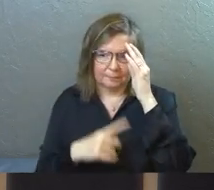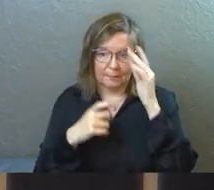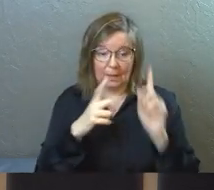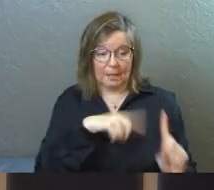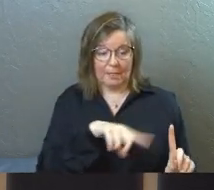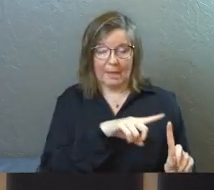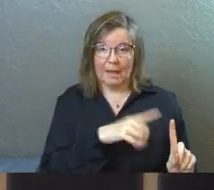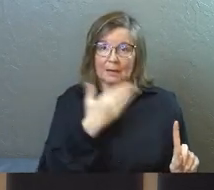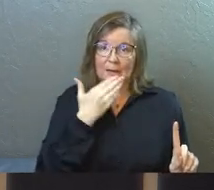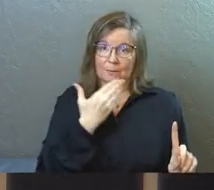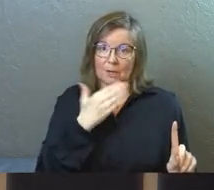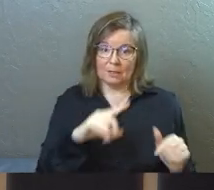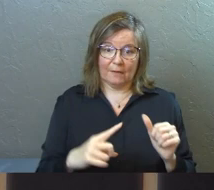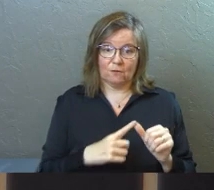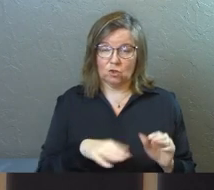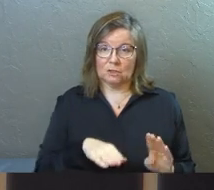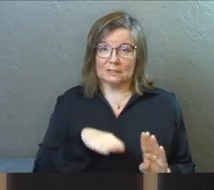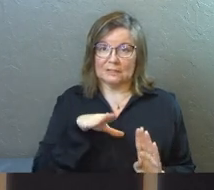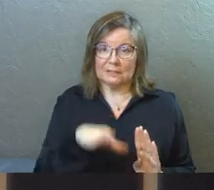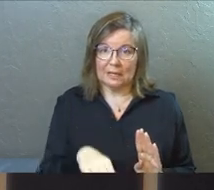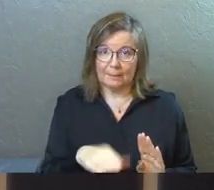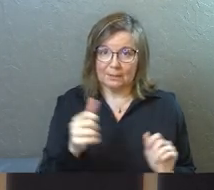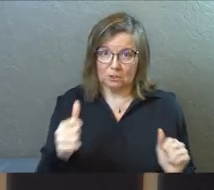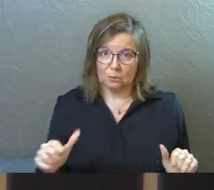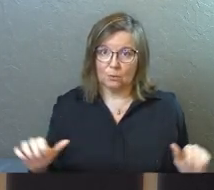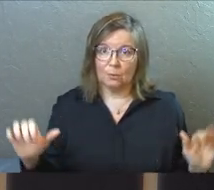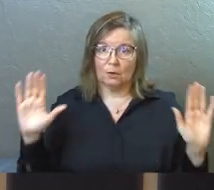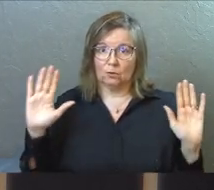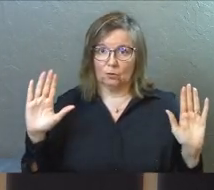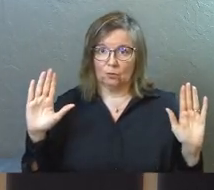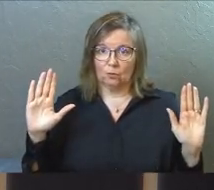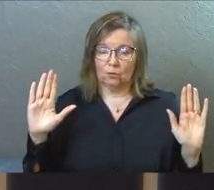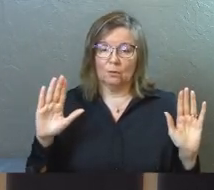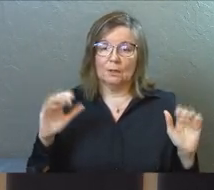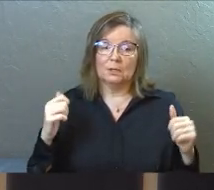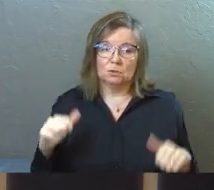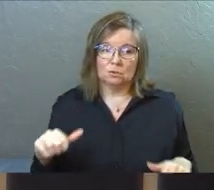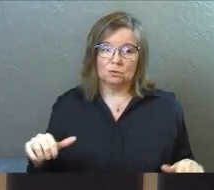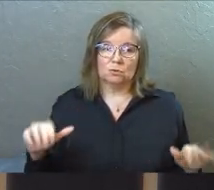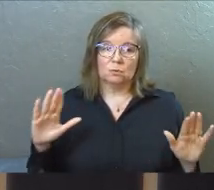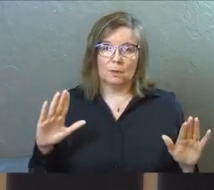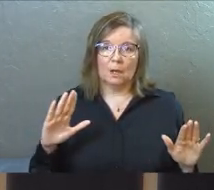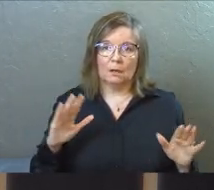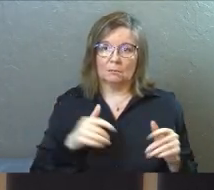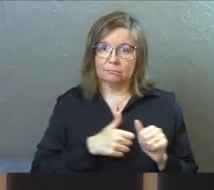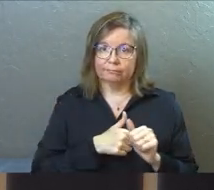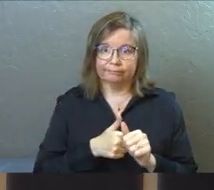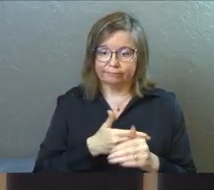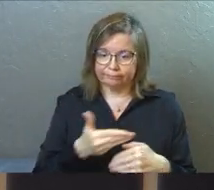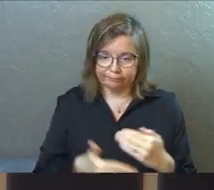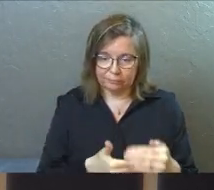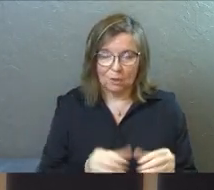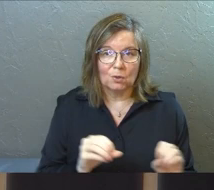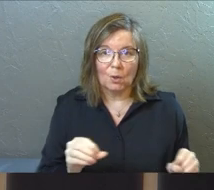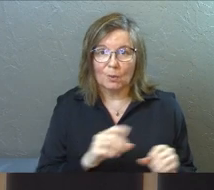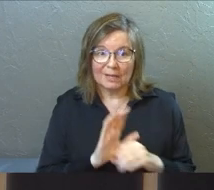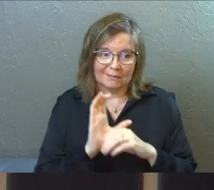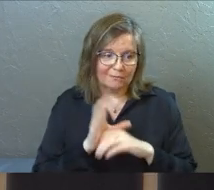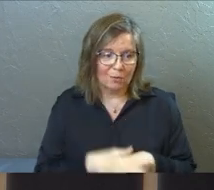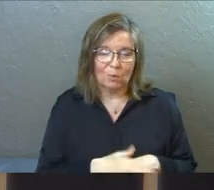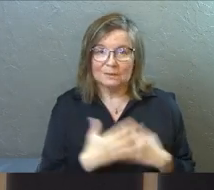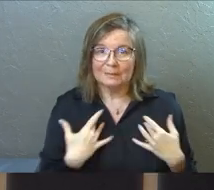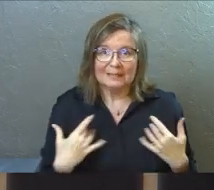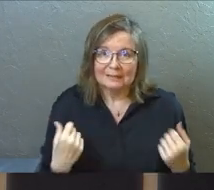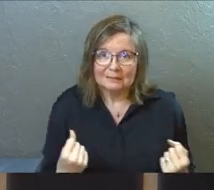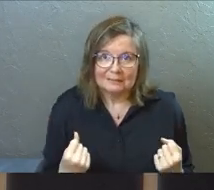Because they appreciate that the first step of healing is surrender. And it's surrender all along the way. Nobody can make you